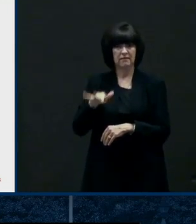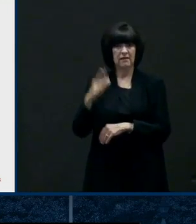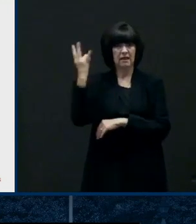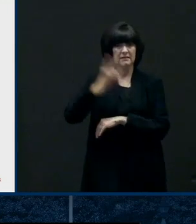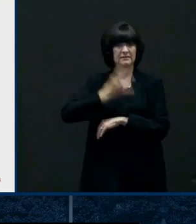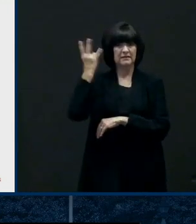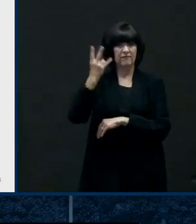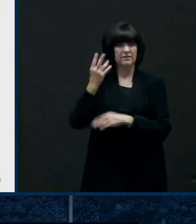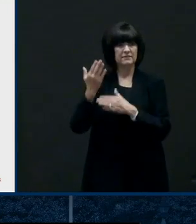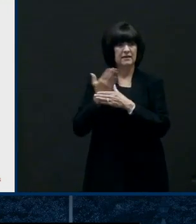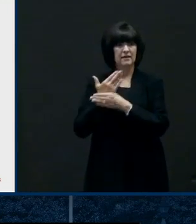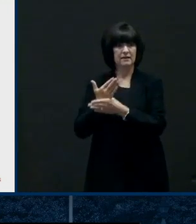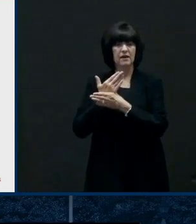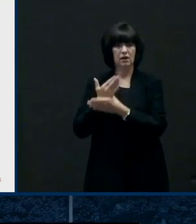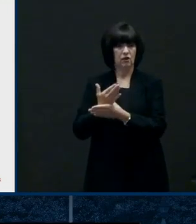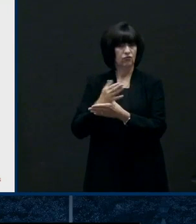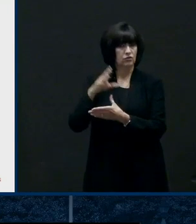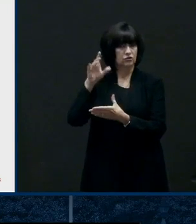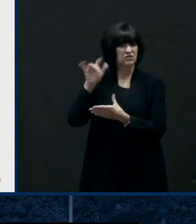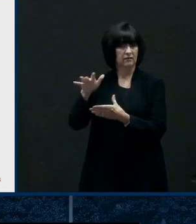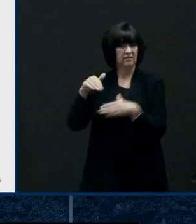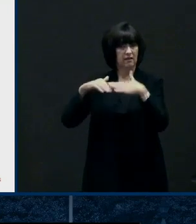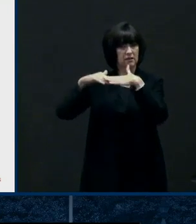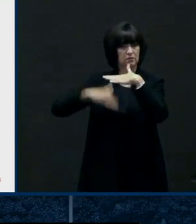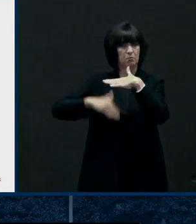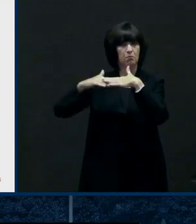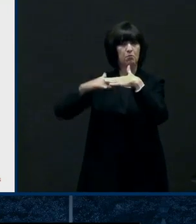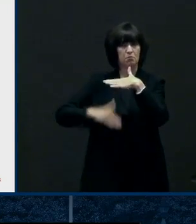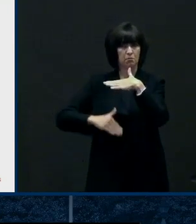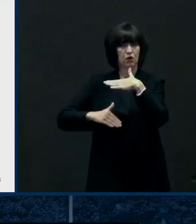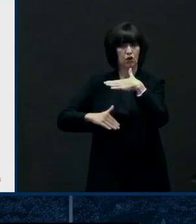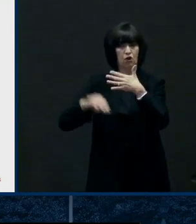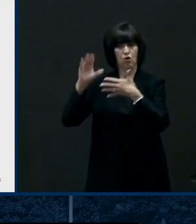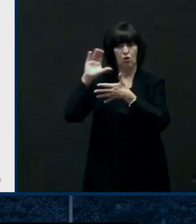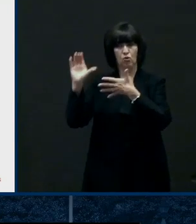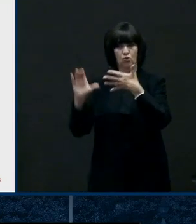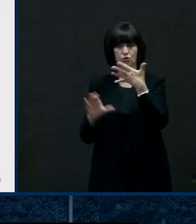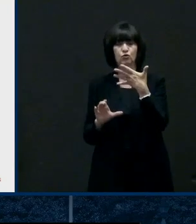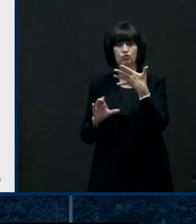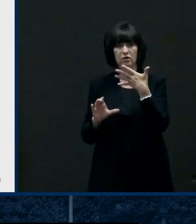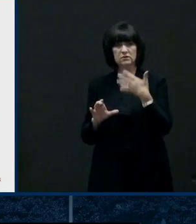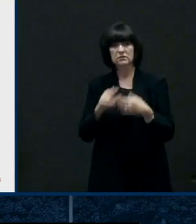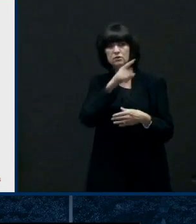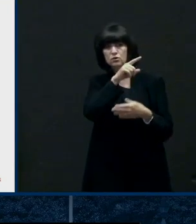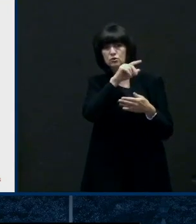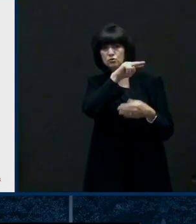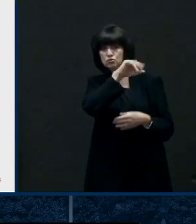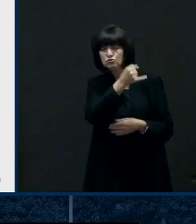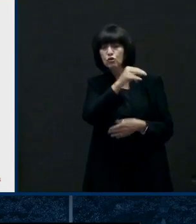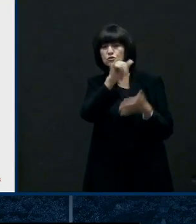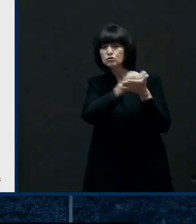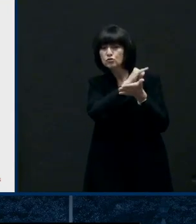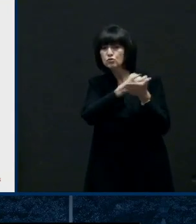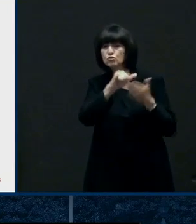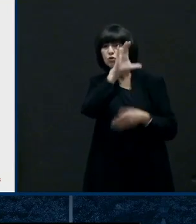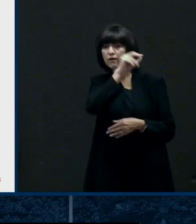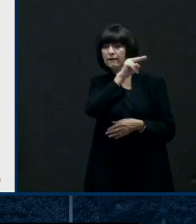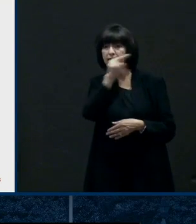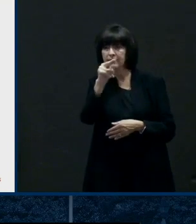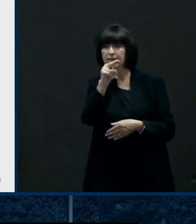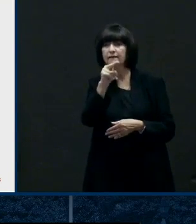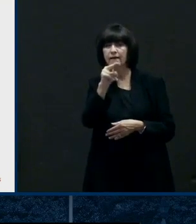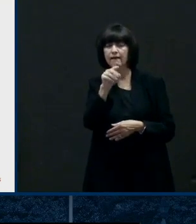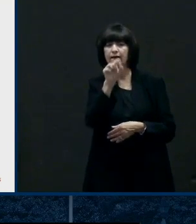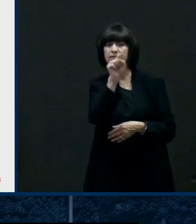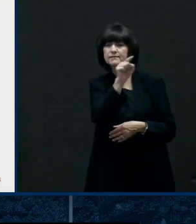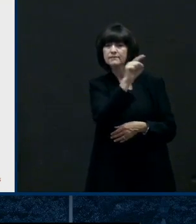below uh the gating criteria for quarantines in New Jersey, New York and and Connecticut which we talk